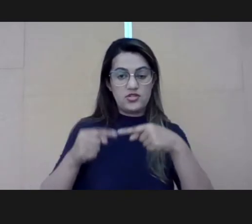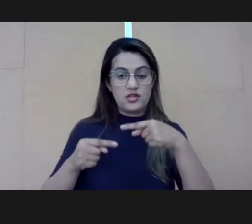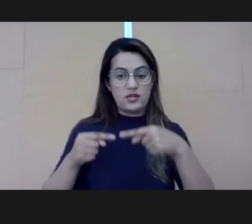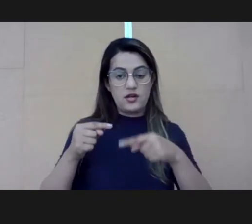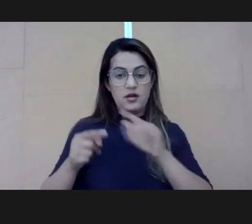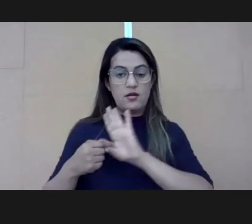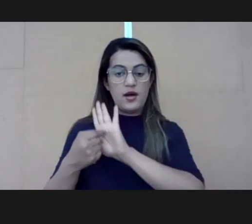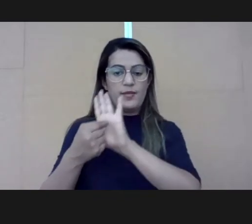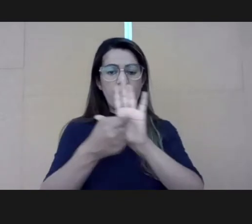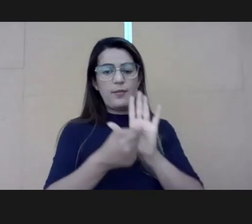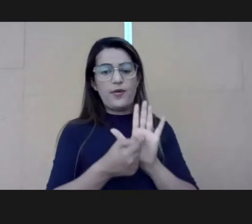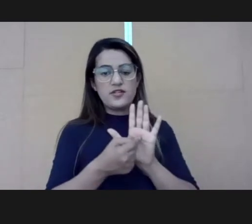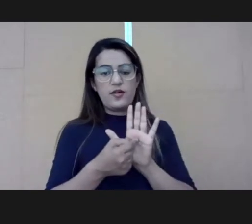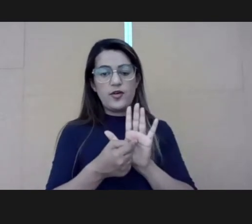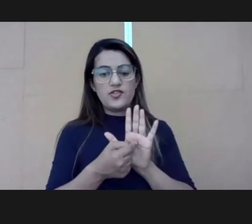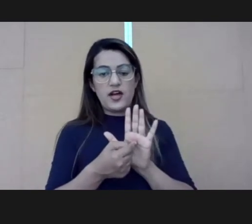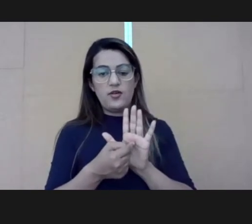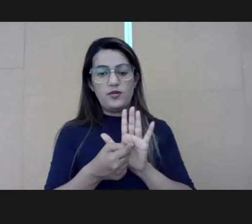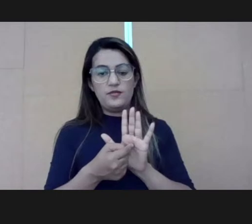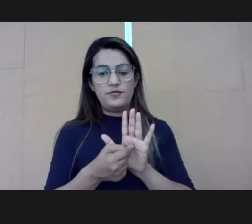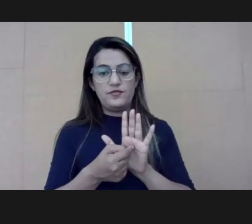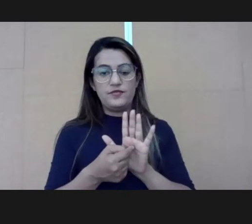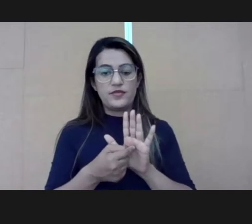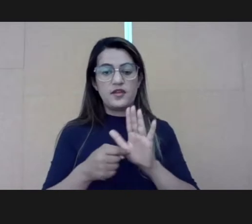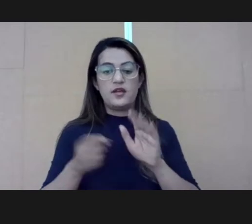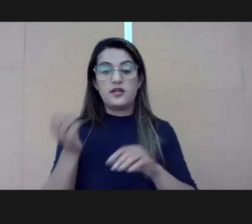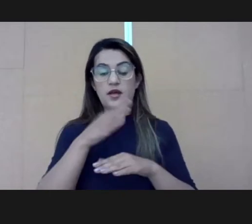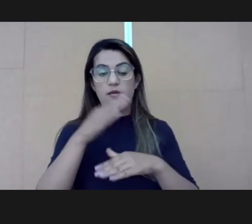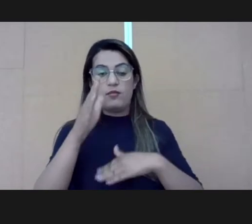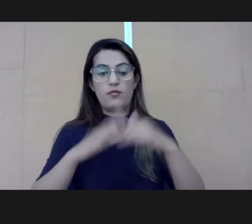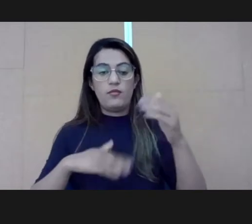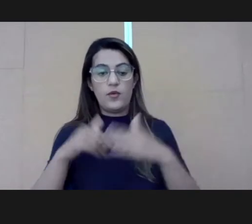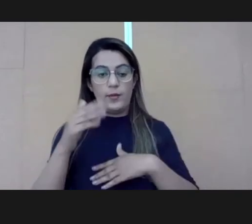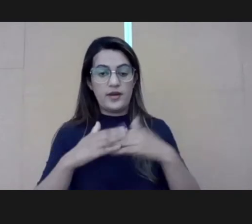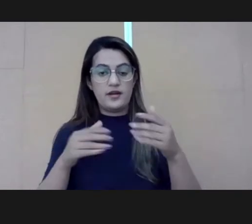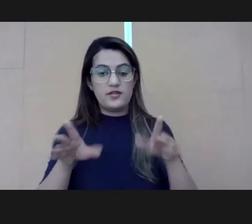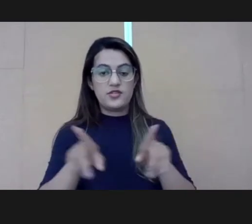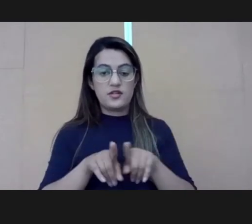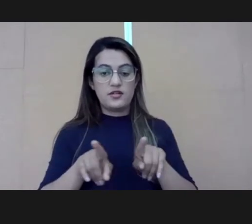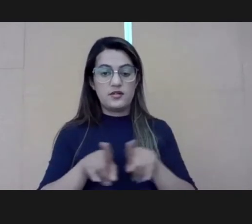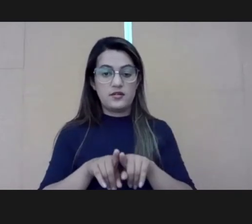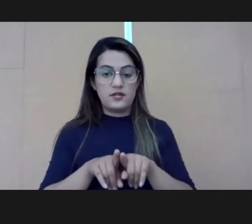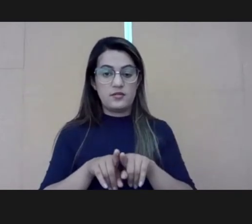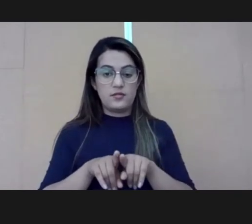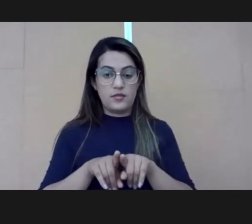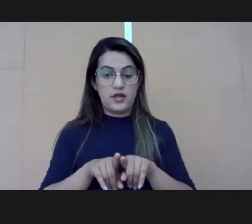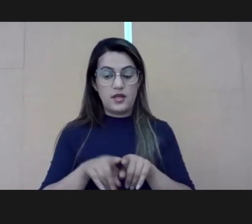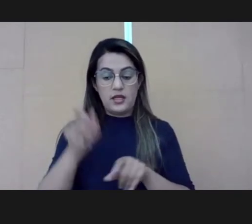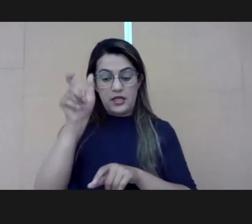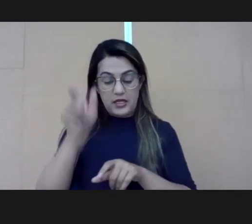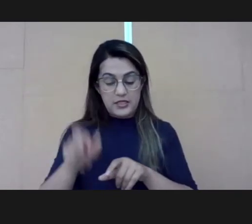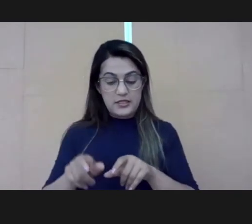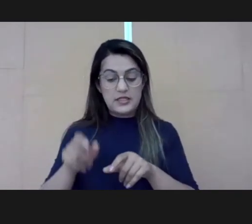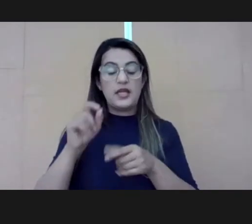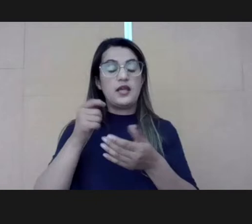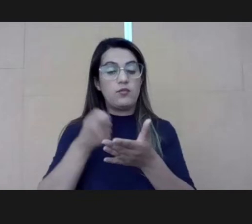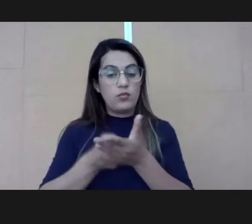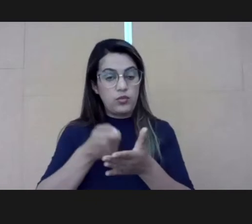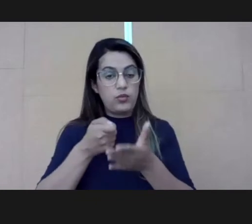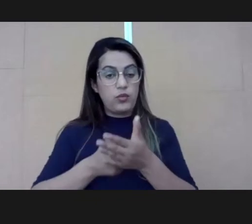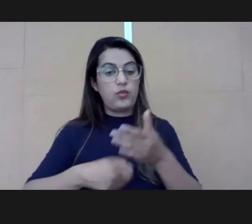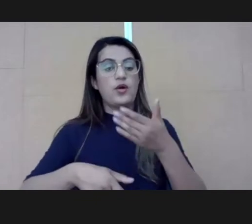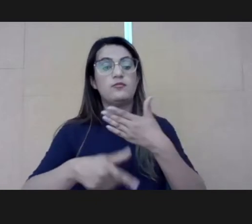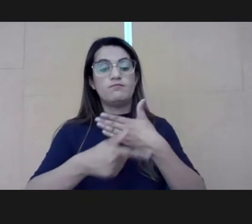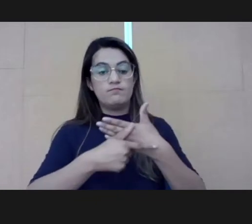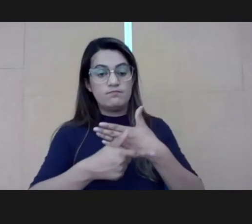and Neil for bringing some of your good practices. They have fulfilling